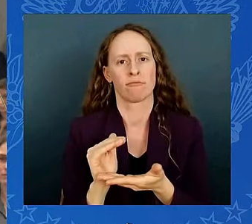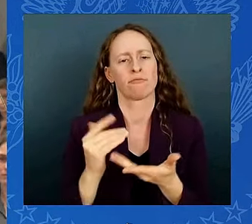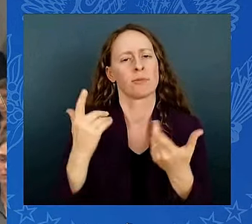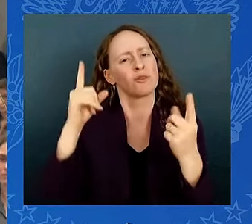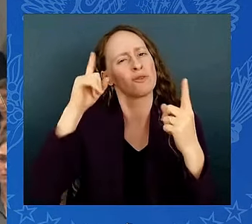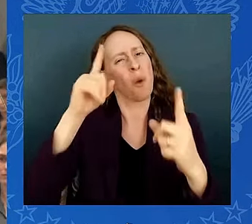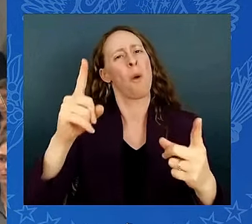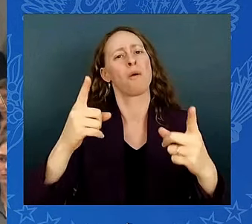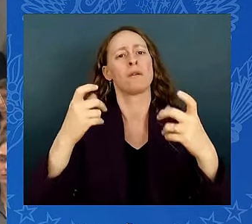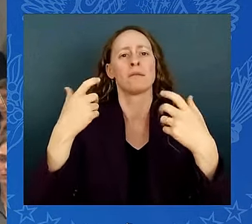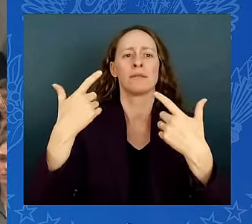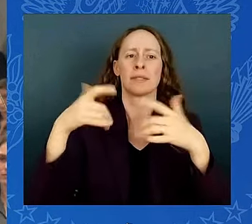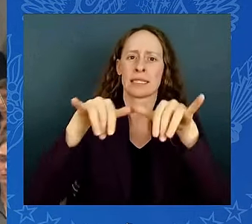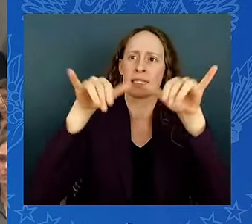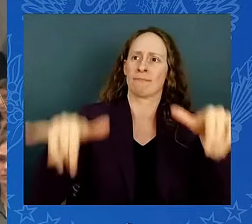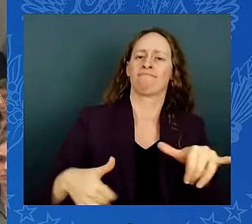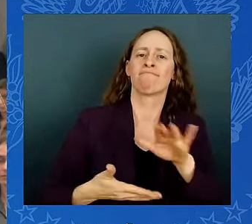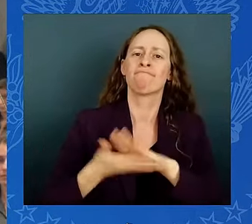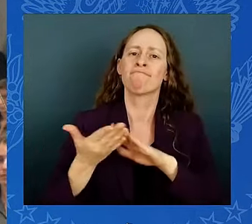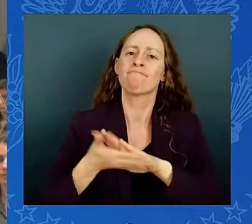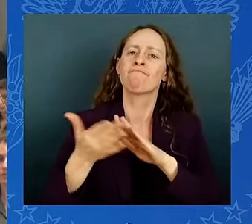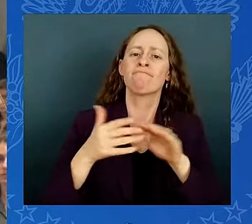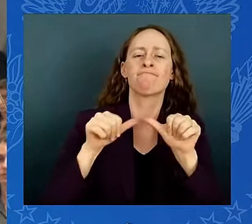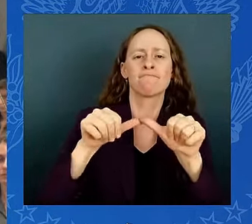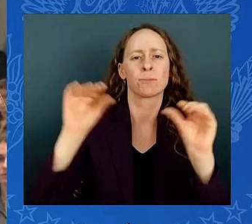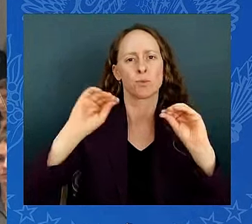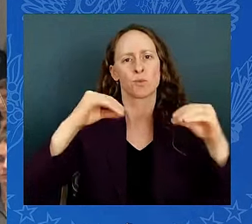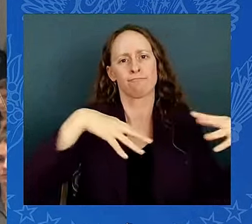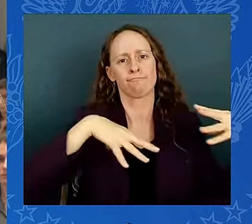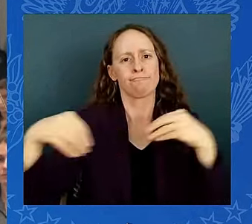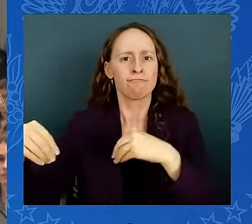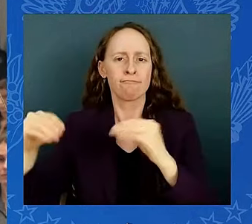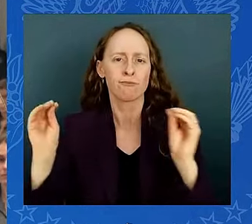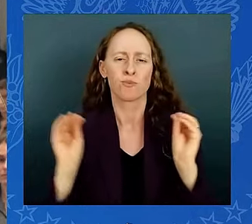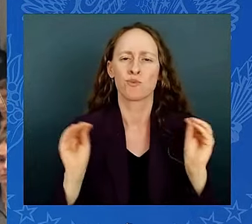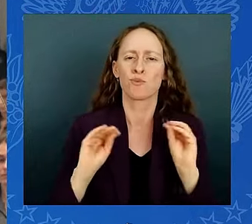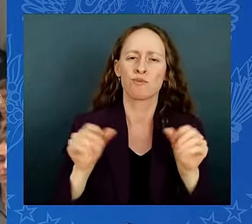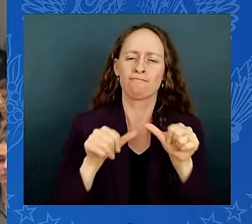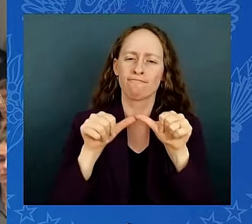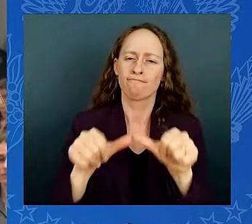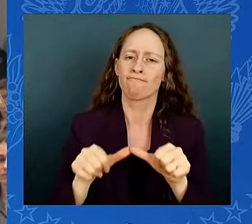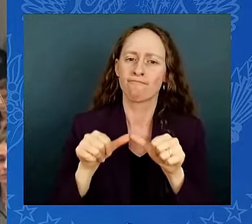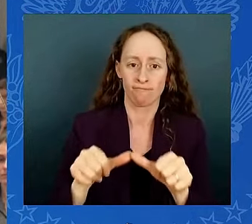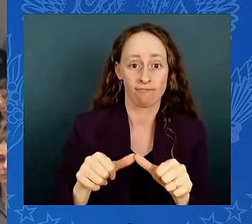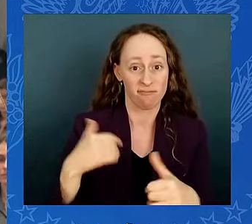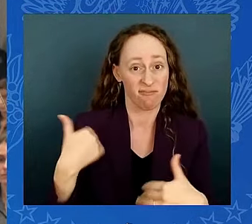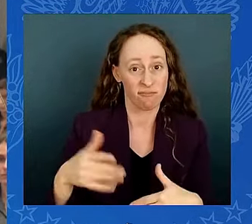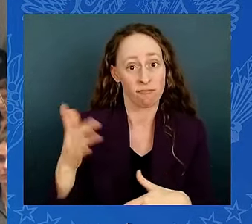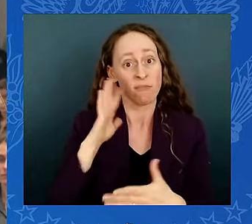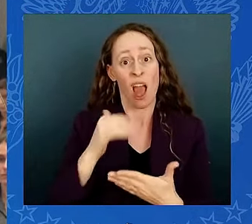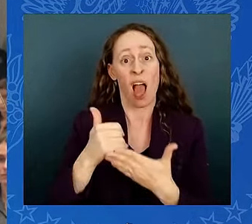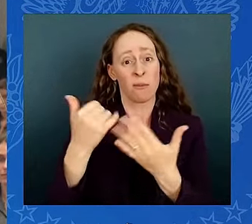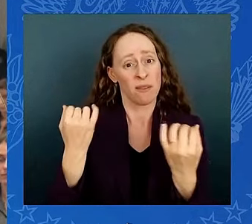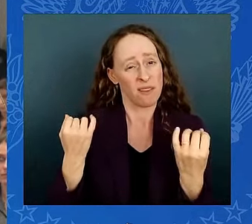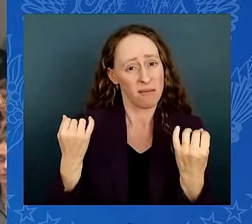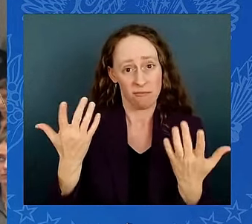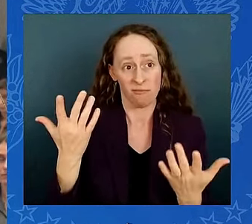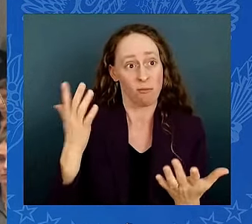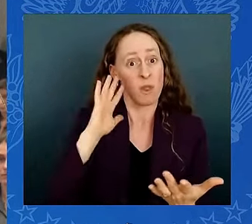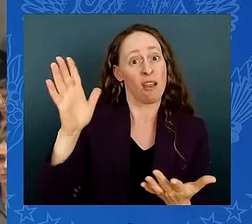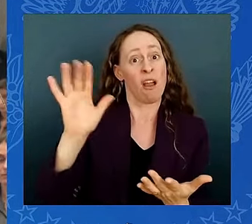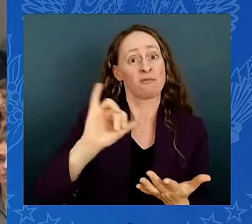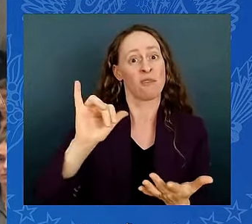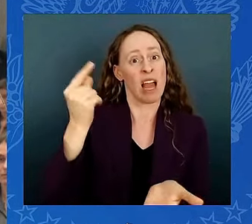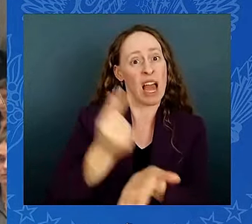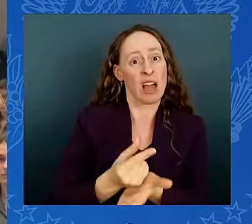anywhere in the world, has already created 300,000 new jobs, building clean energy we need to cut our emissions and